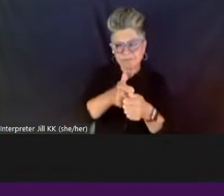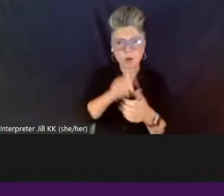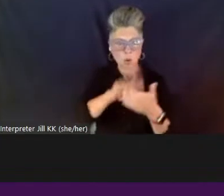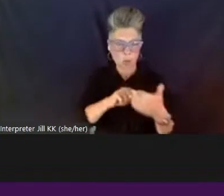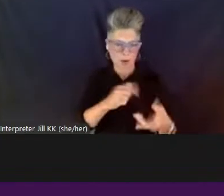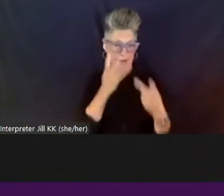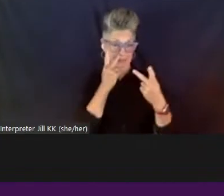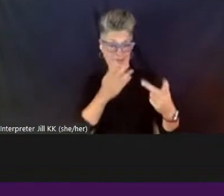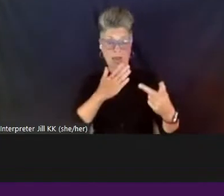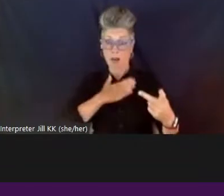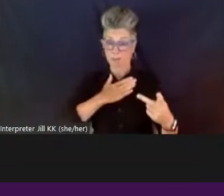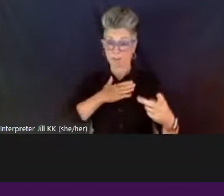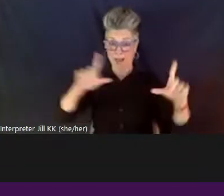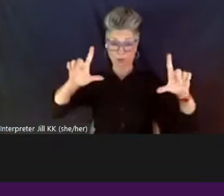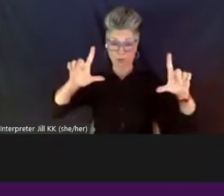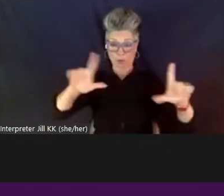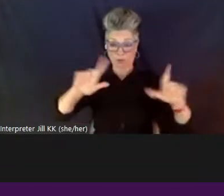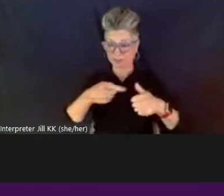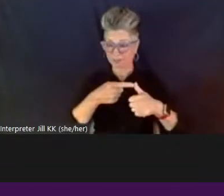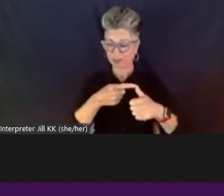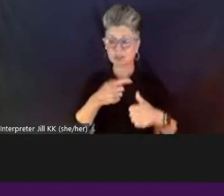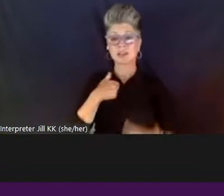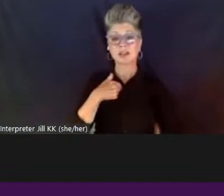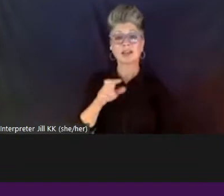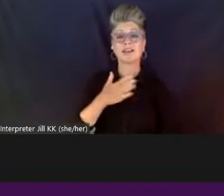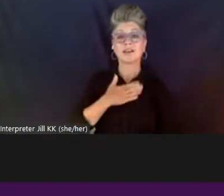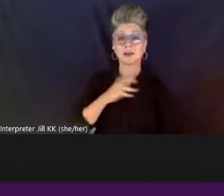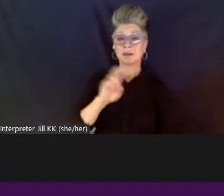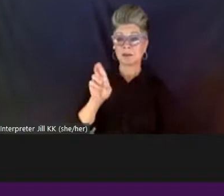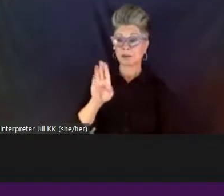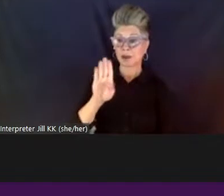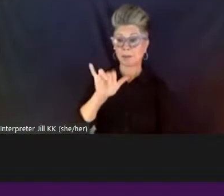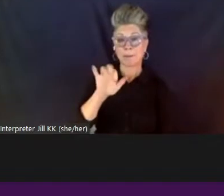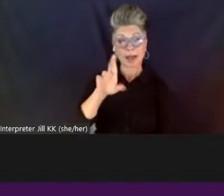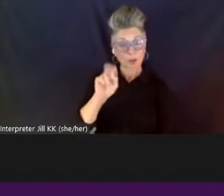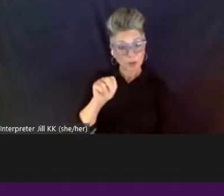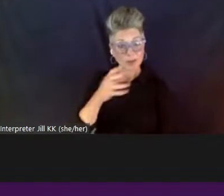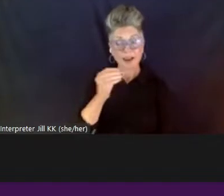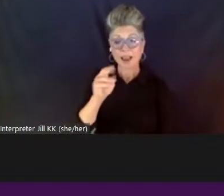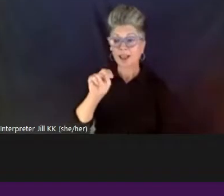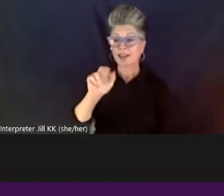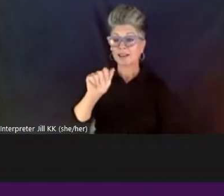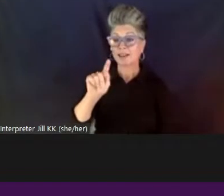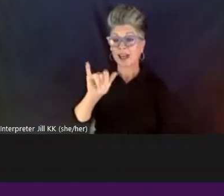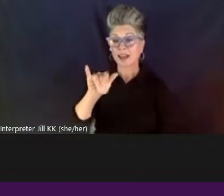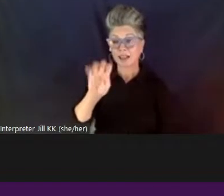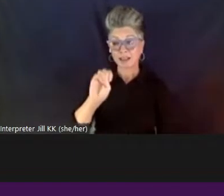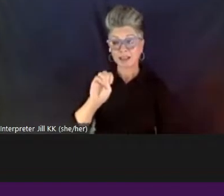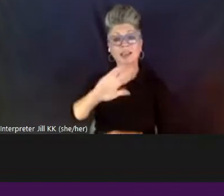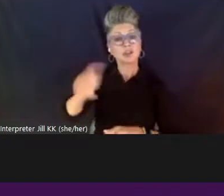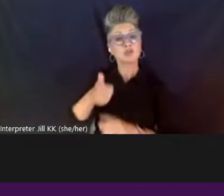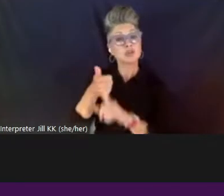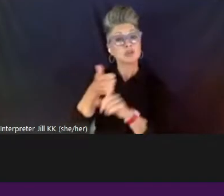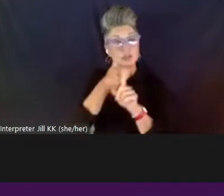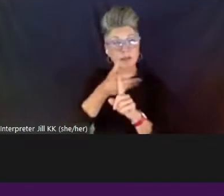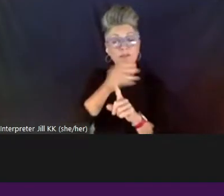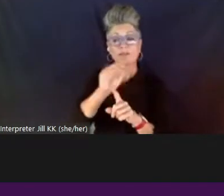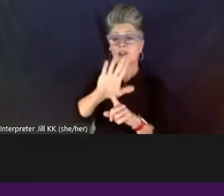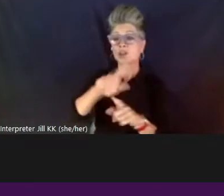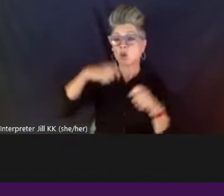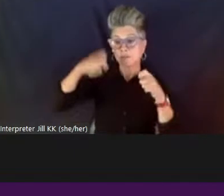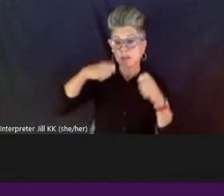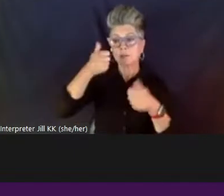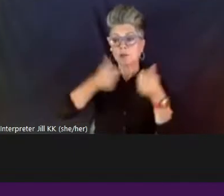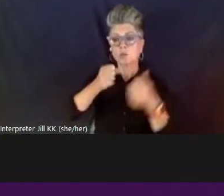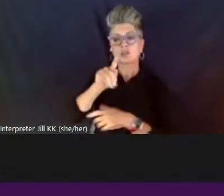on my screen. And to my right, it's Byron and Natalie. So go ahead and introduce yourself and your film and which strand you're working